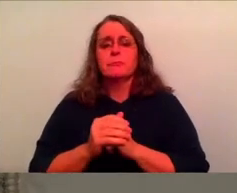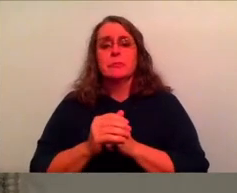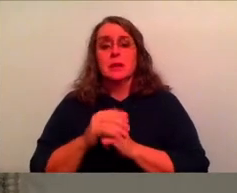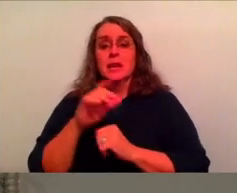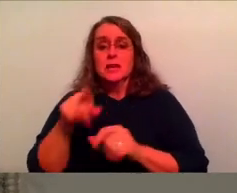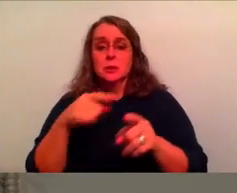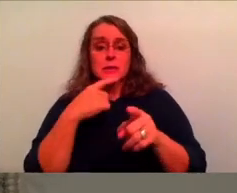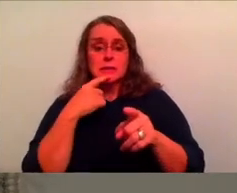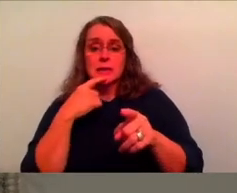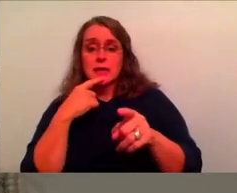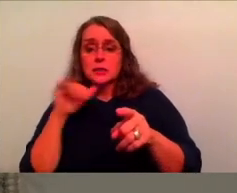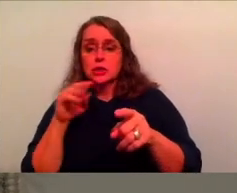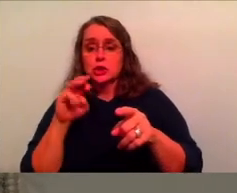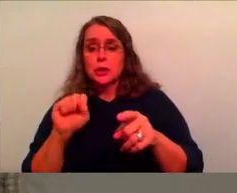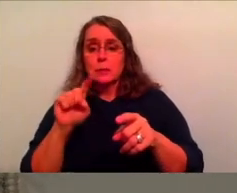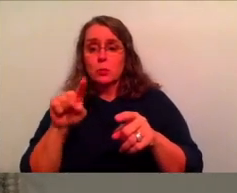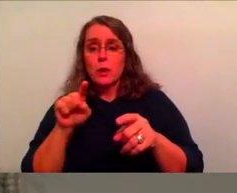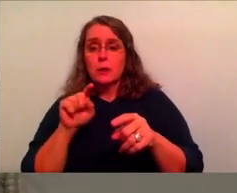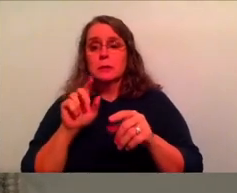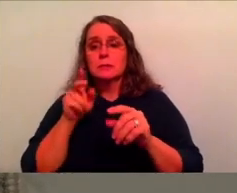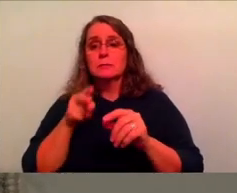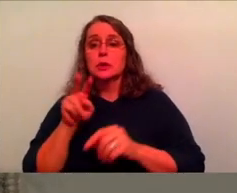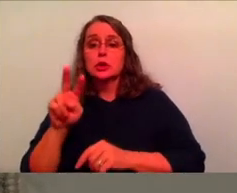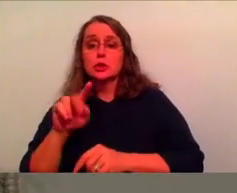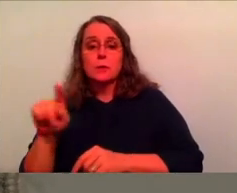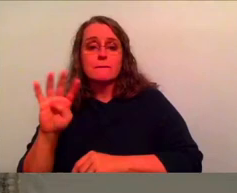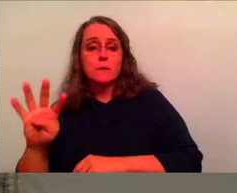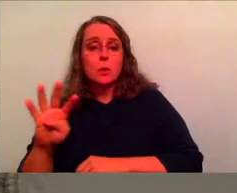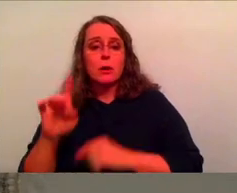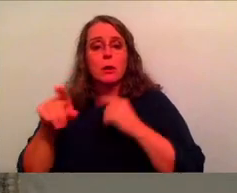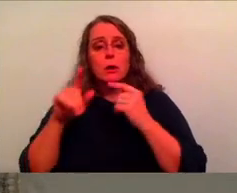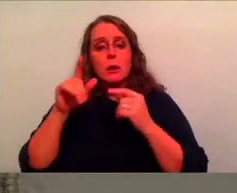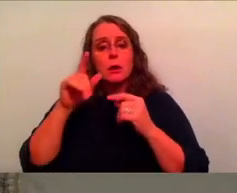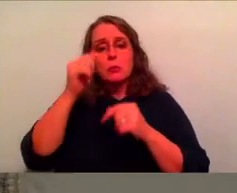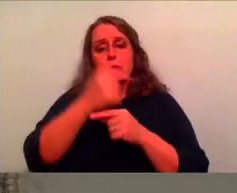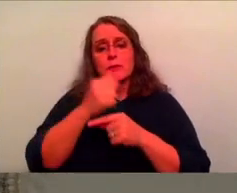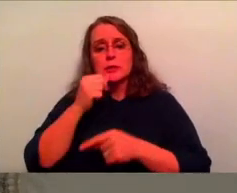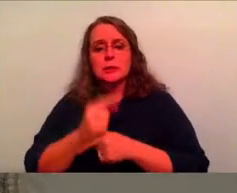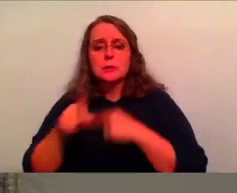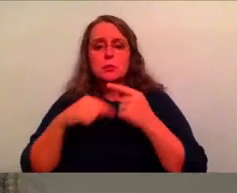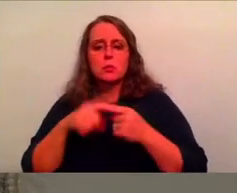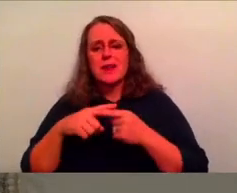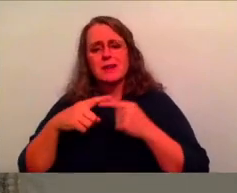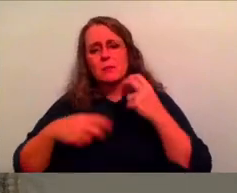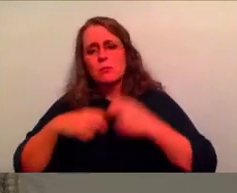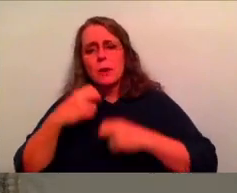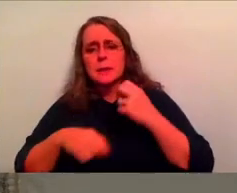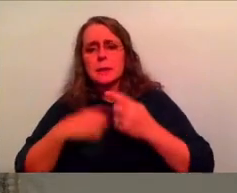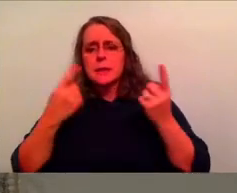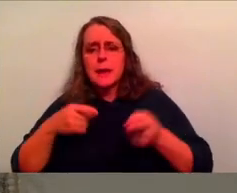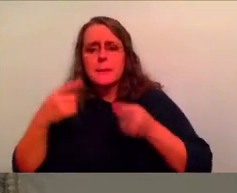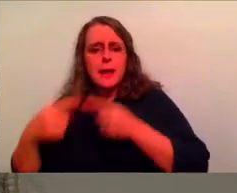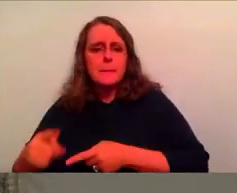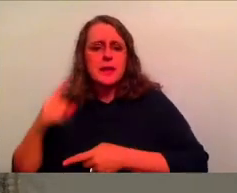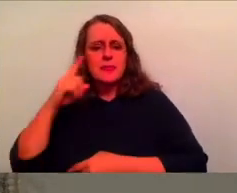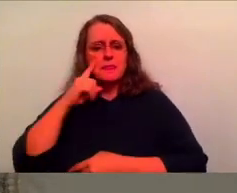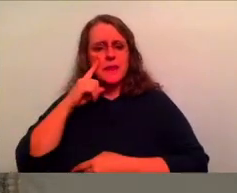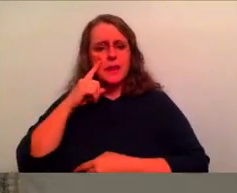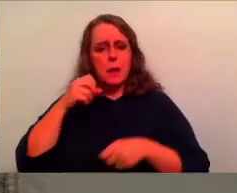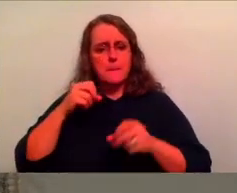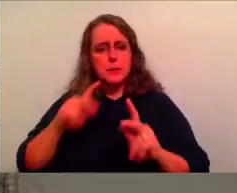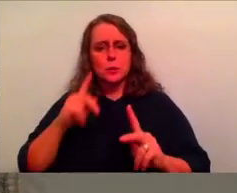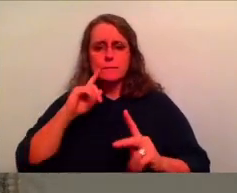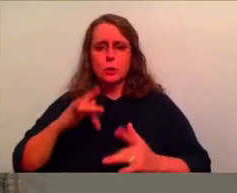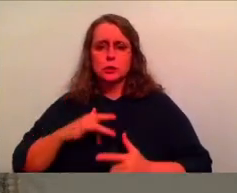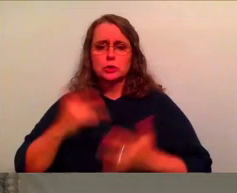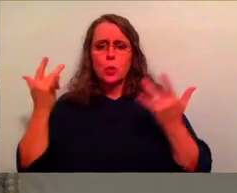sisters, when troubles of any kind come your way, consider it an opportunity for great joy for, uh, for you know that when your faith is tested,